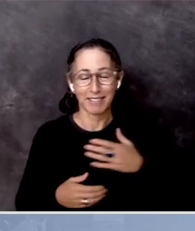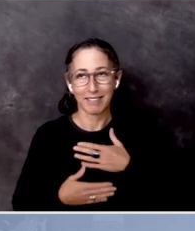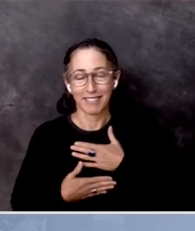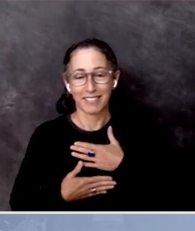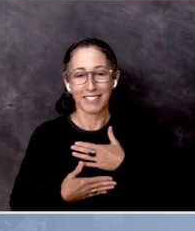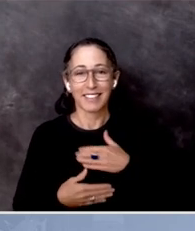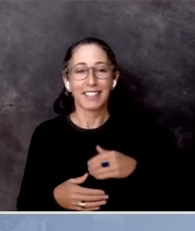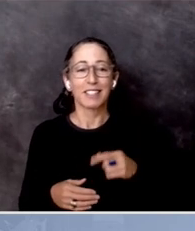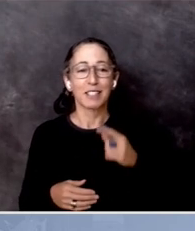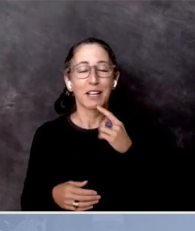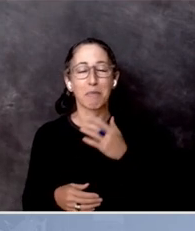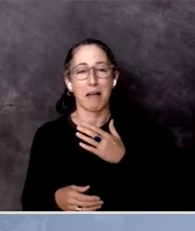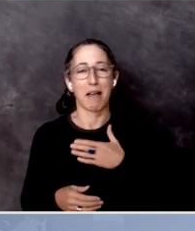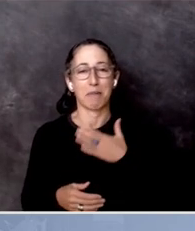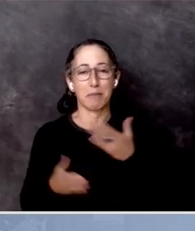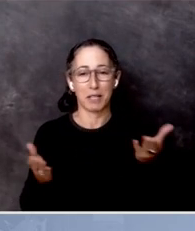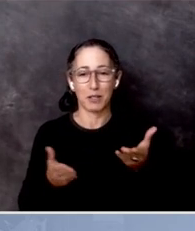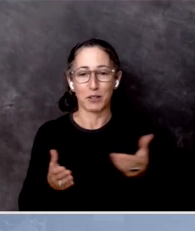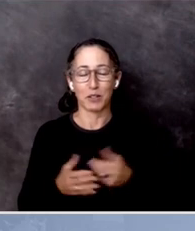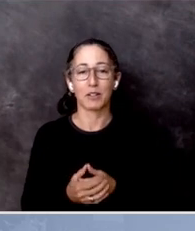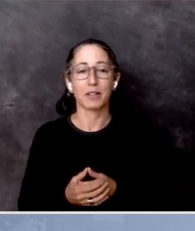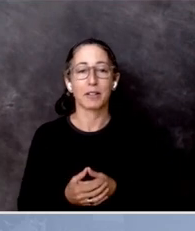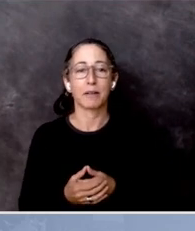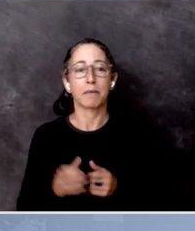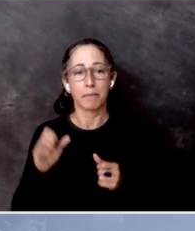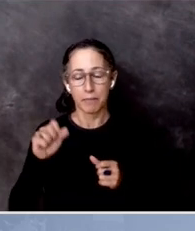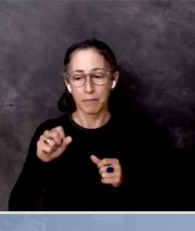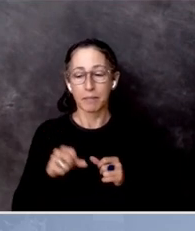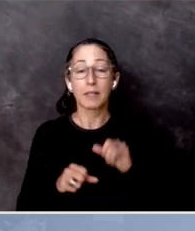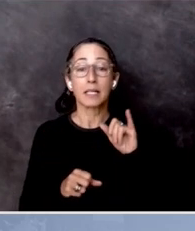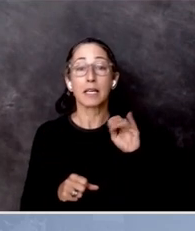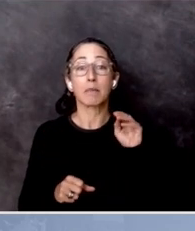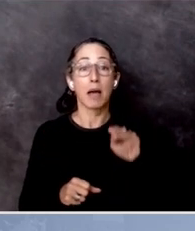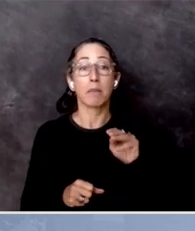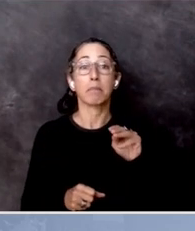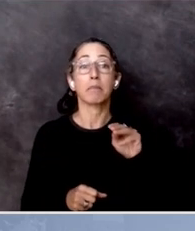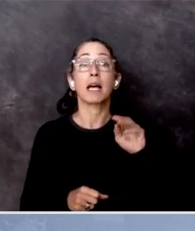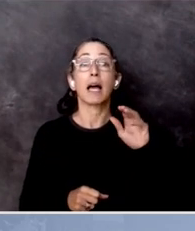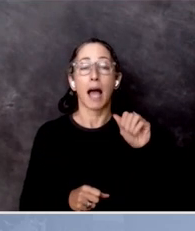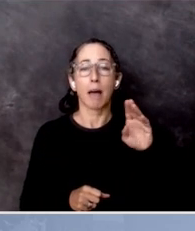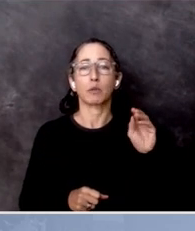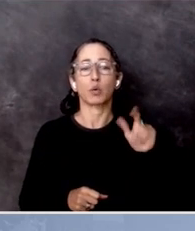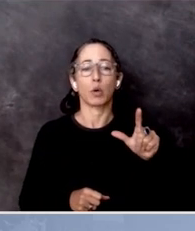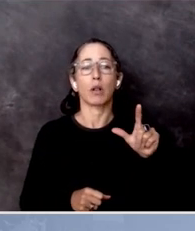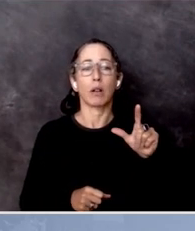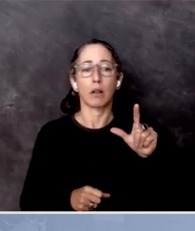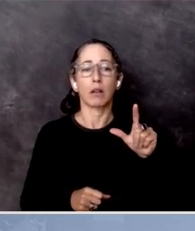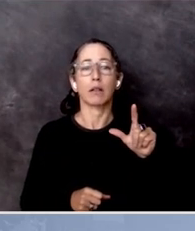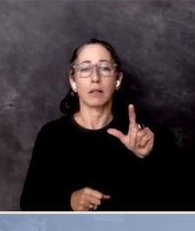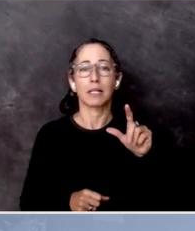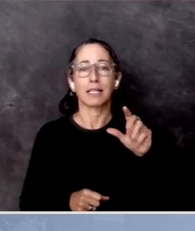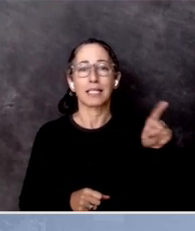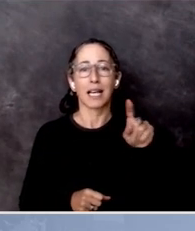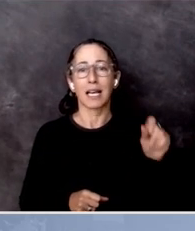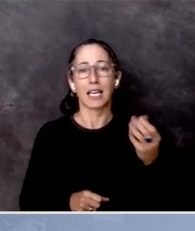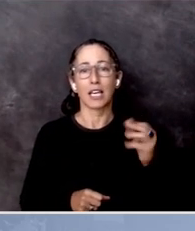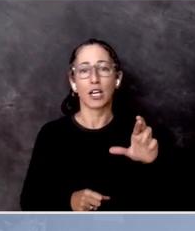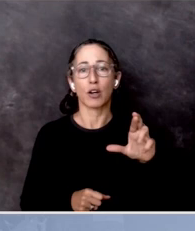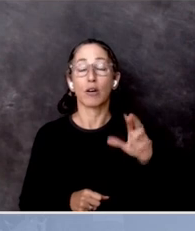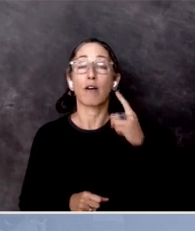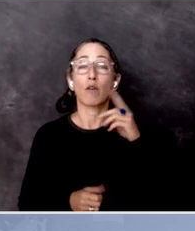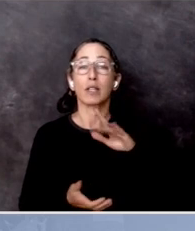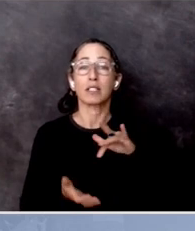I'm to be here. Yes, Imam Idris Abdul Rahi Zaheer, resident imam of Master of the Law, the Center for Human Excellence.